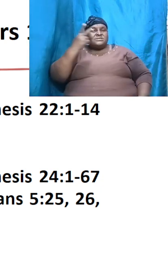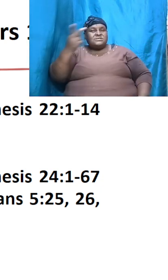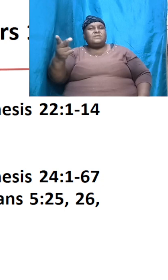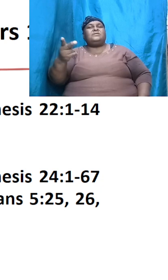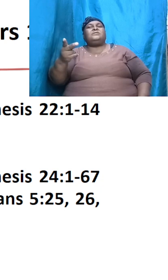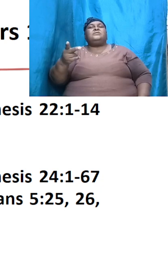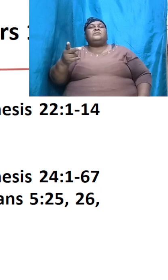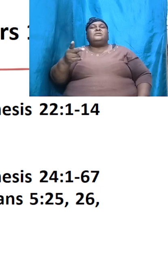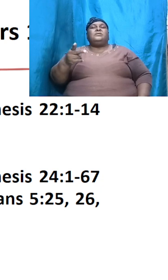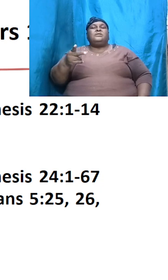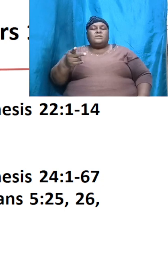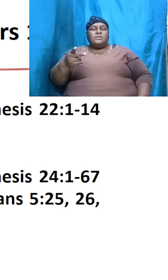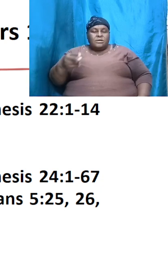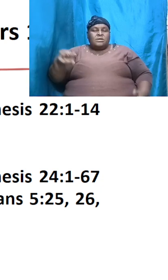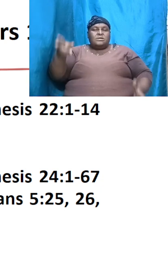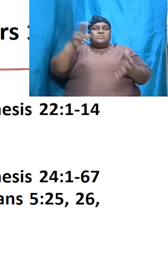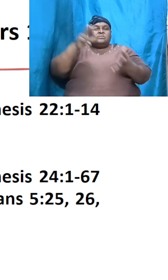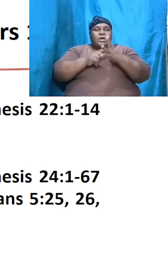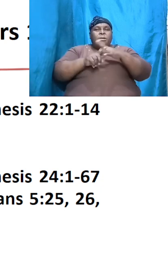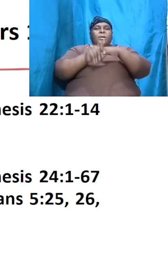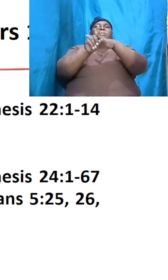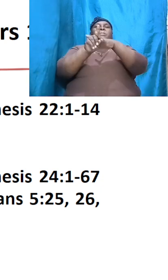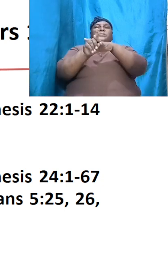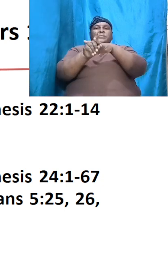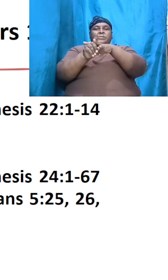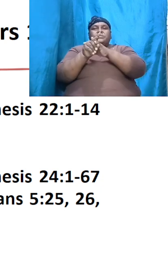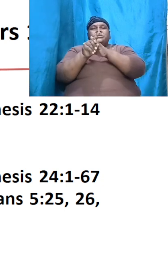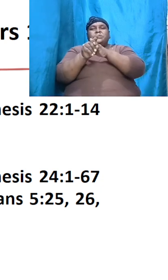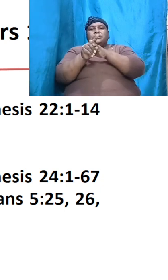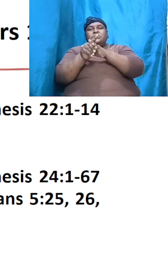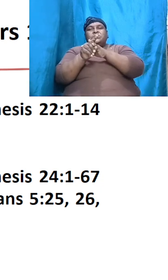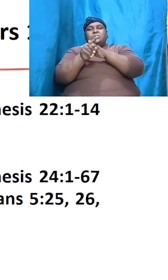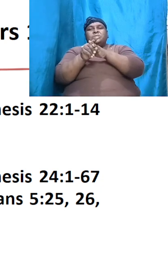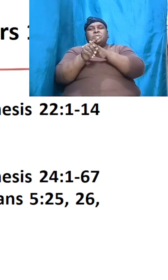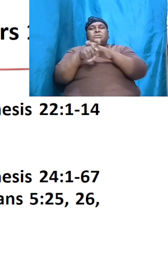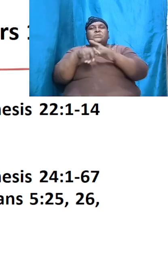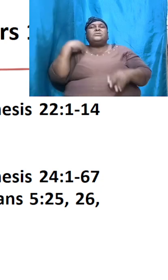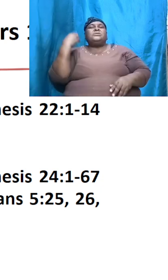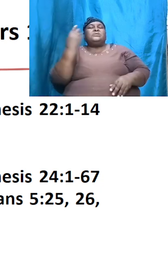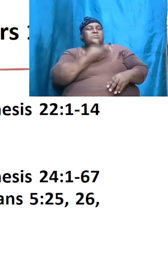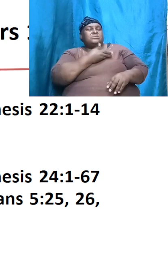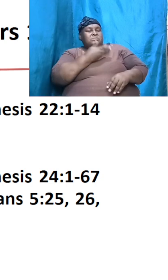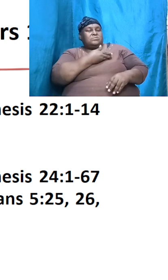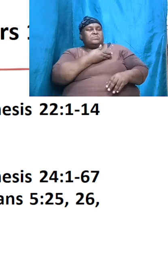things jumping at us jumping right into our